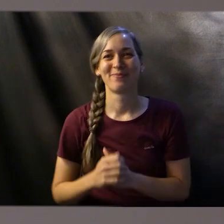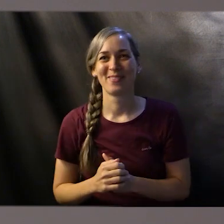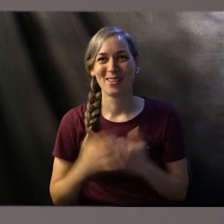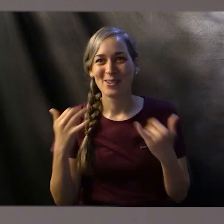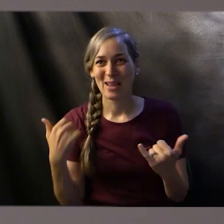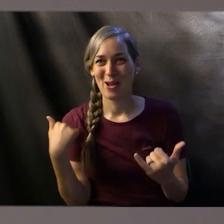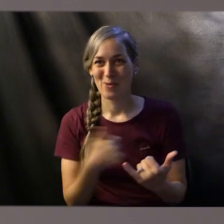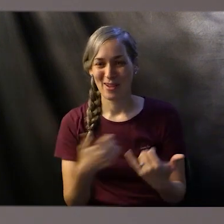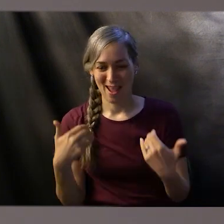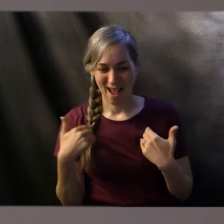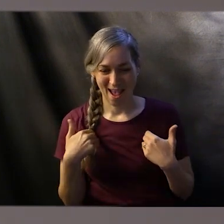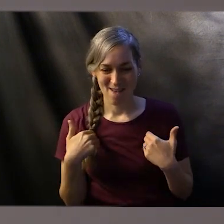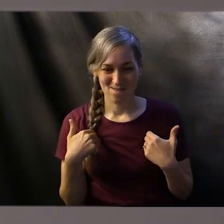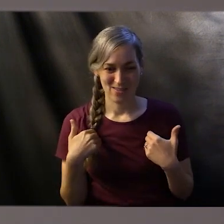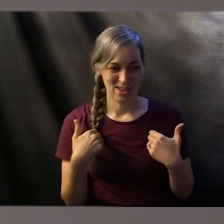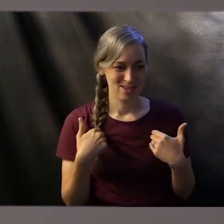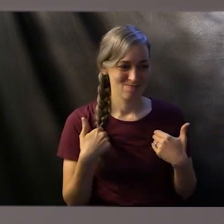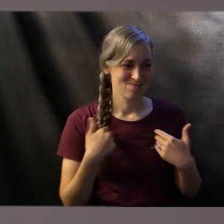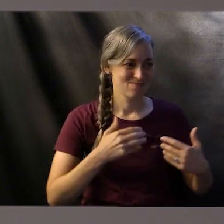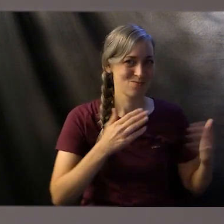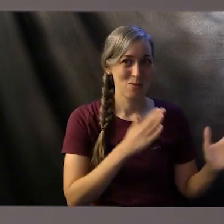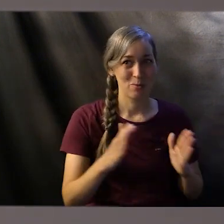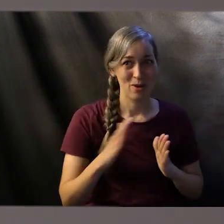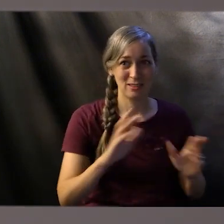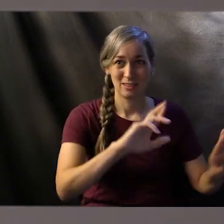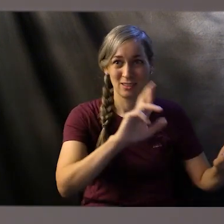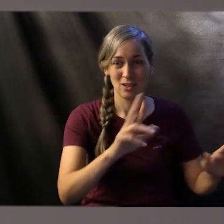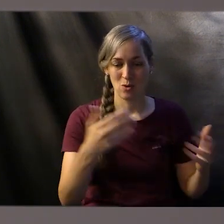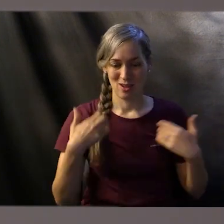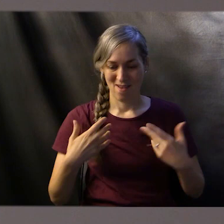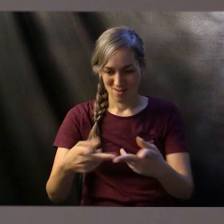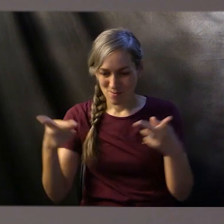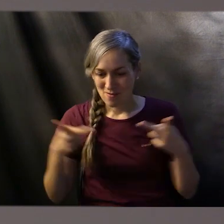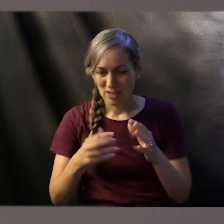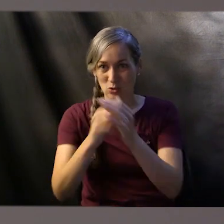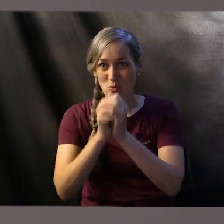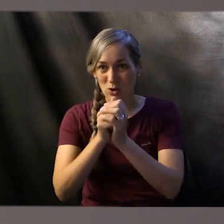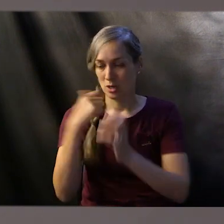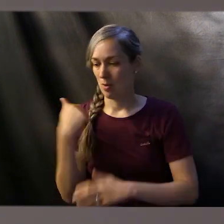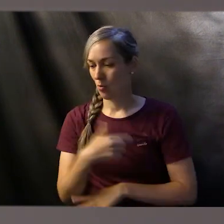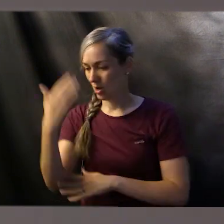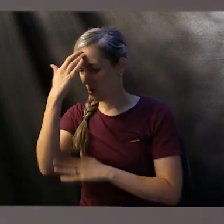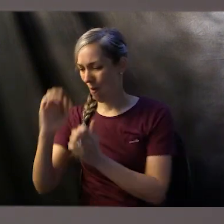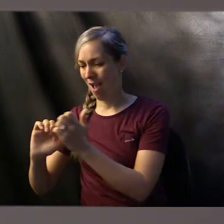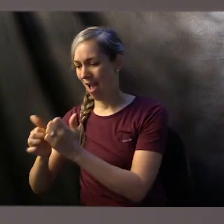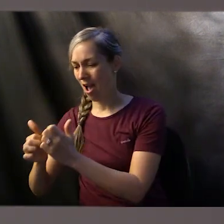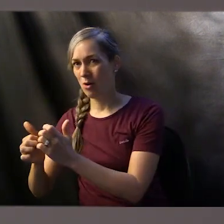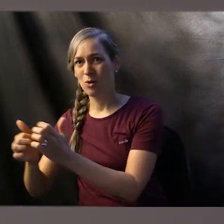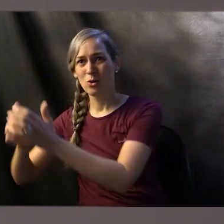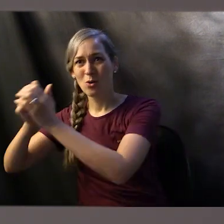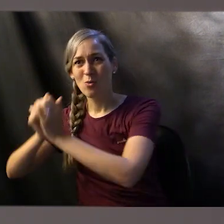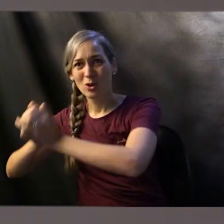So now that we have this, we have the preparation, we have the place to conduct worship and we know how to do worship. What is it all for?